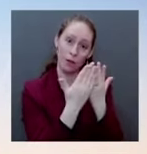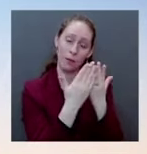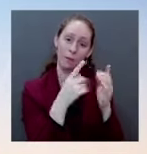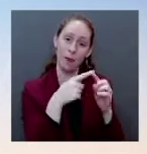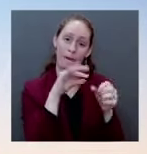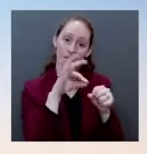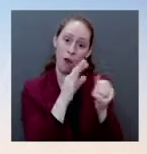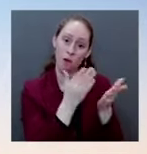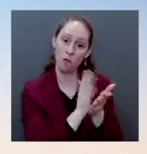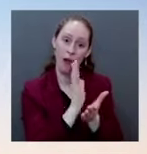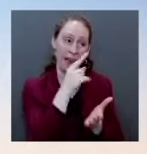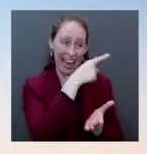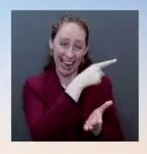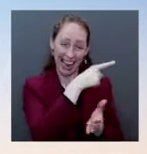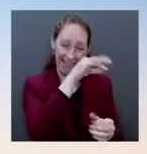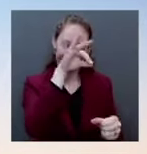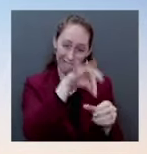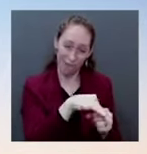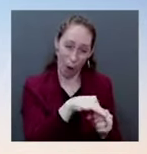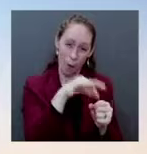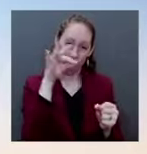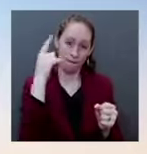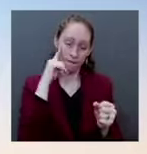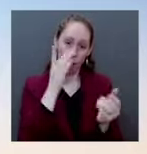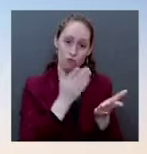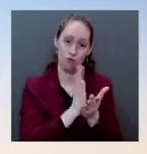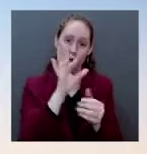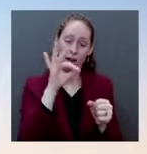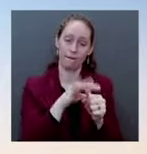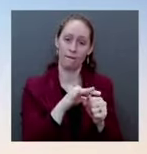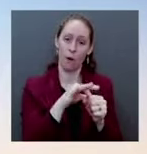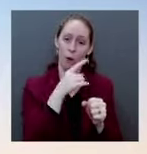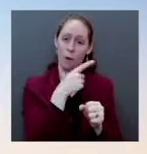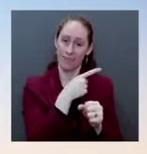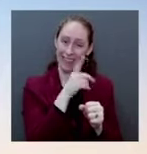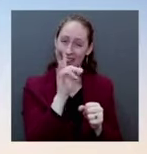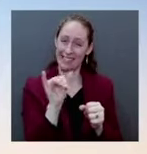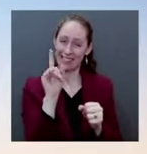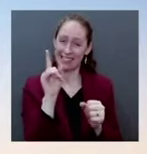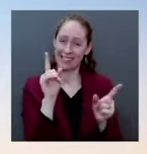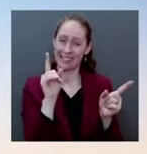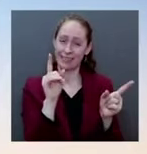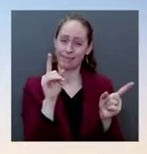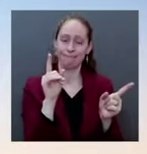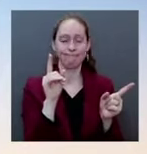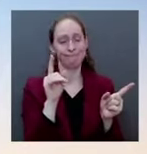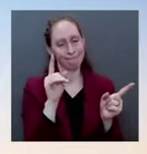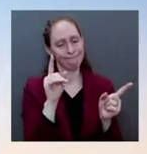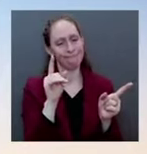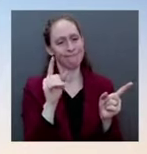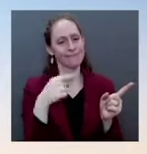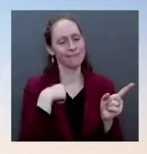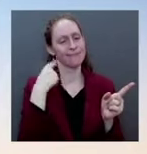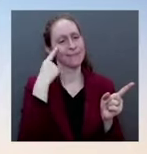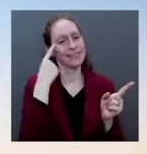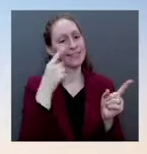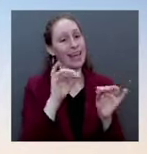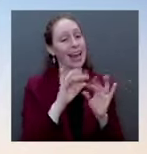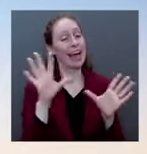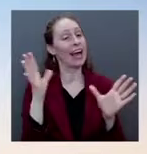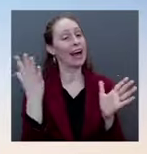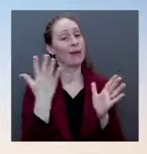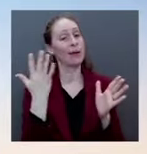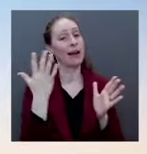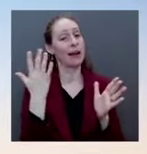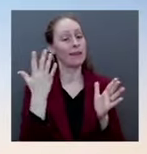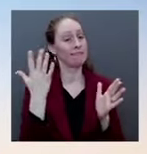think it clearly struck a nerve, the President's speech yesterday and the Vice President's remarks. I think there's evidence of that. But to us and to the